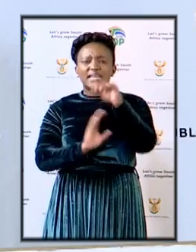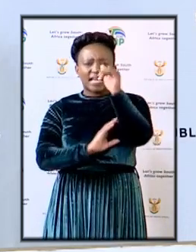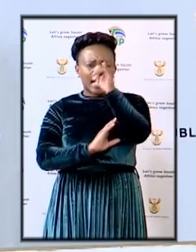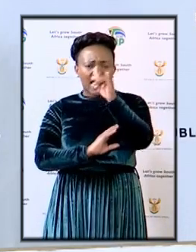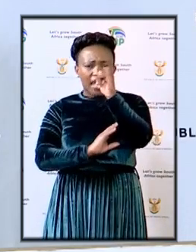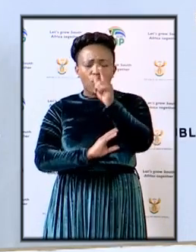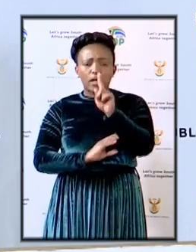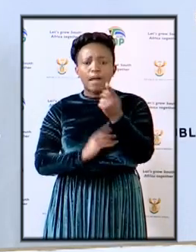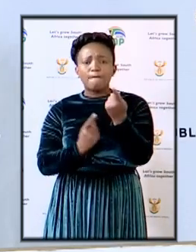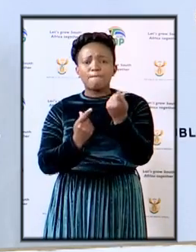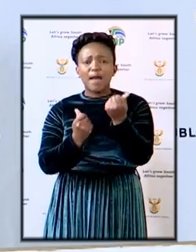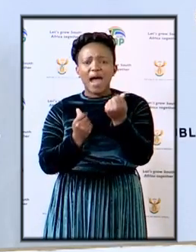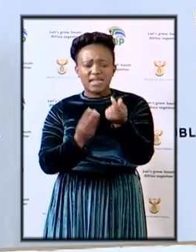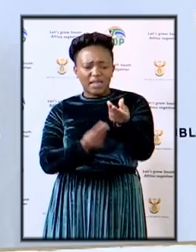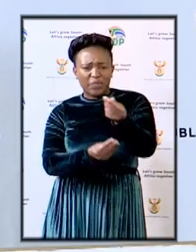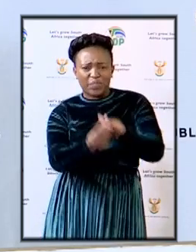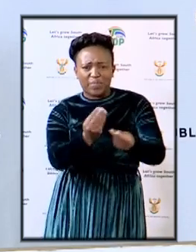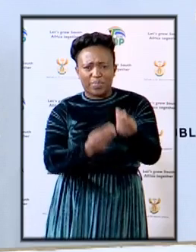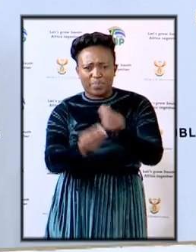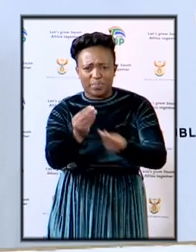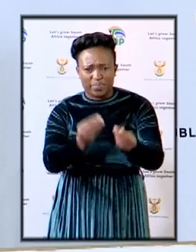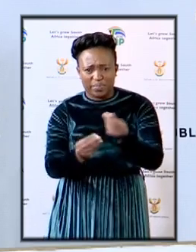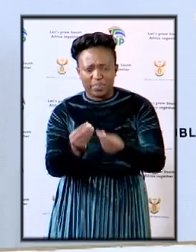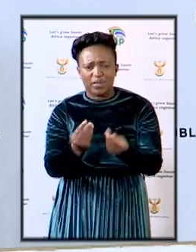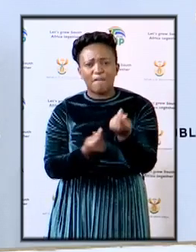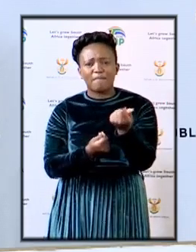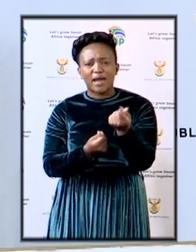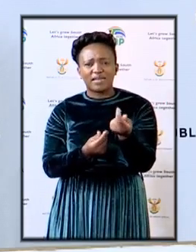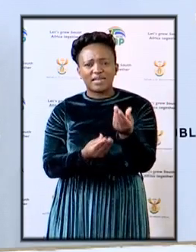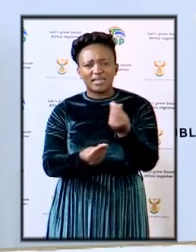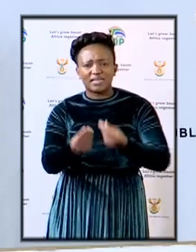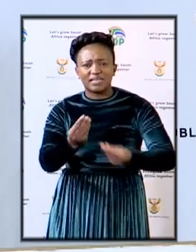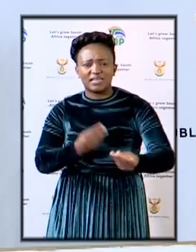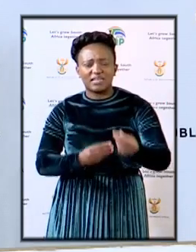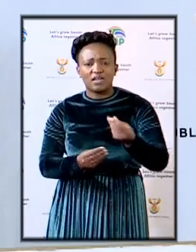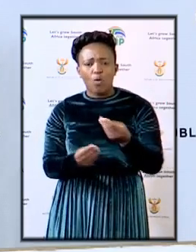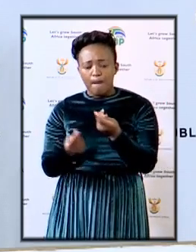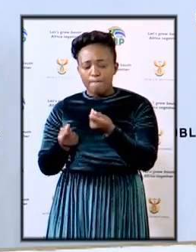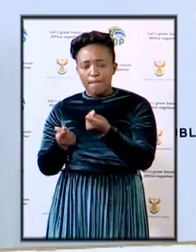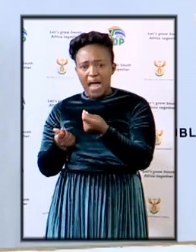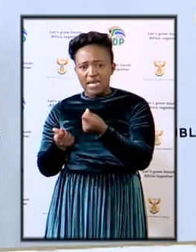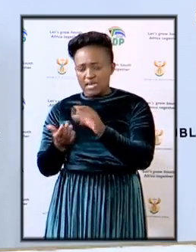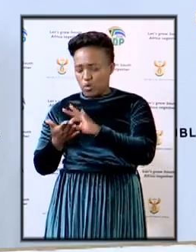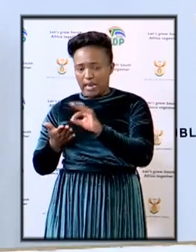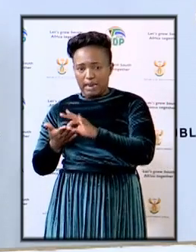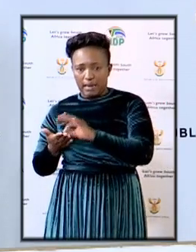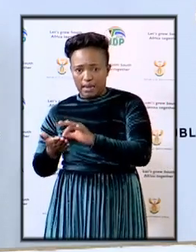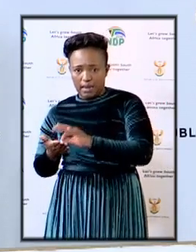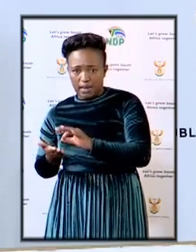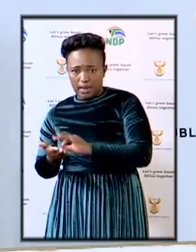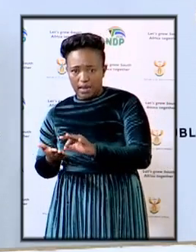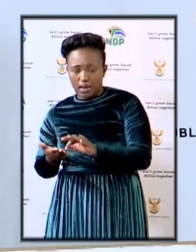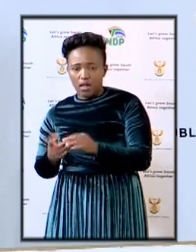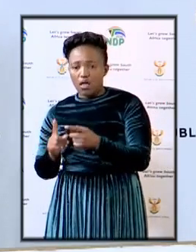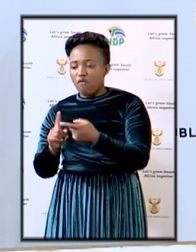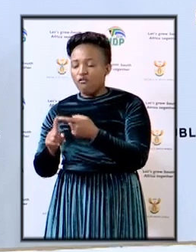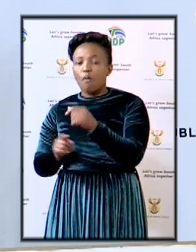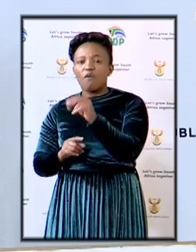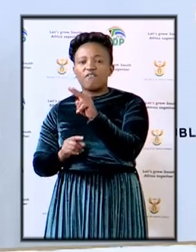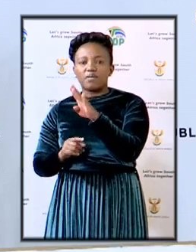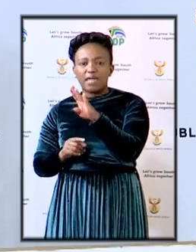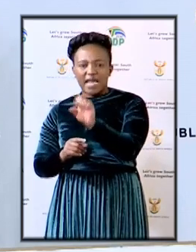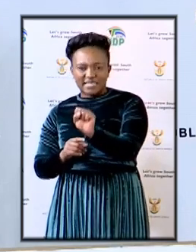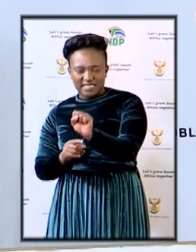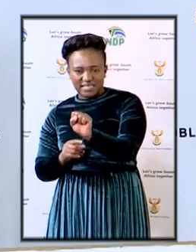is money laundering there is a process of washing money that may be coming from